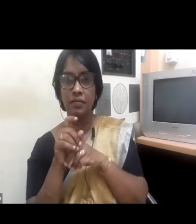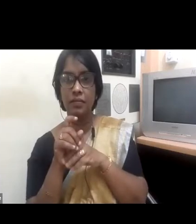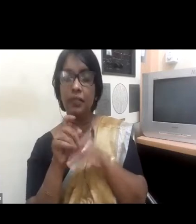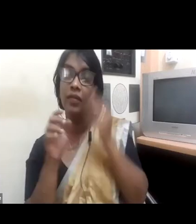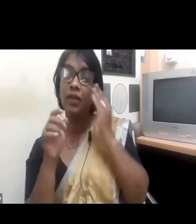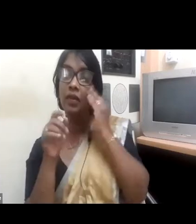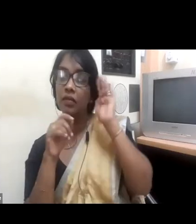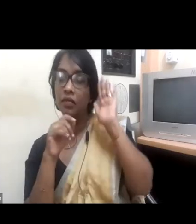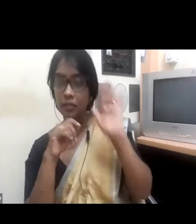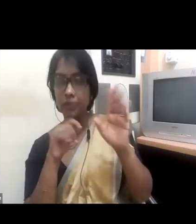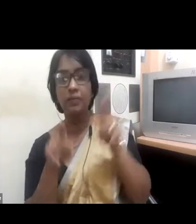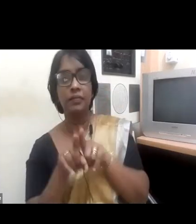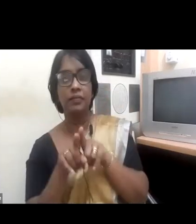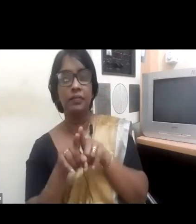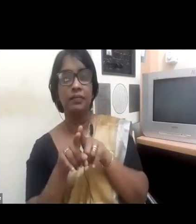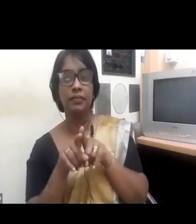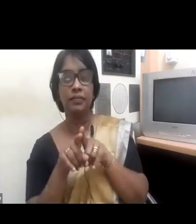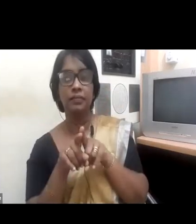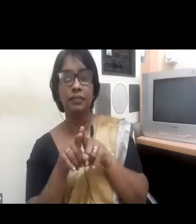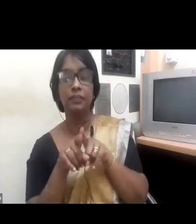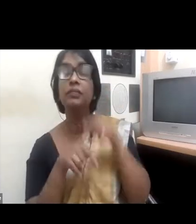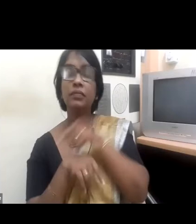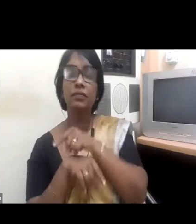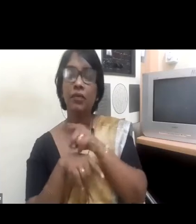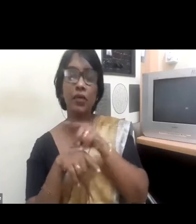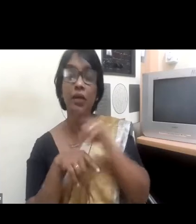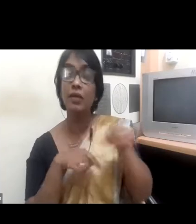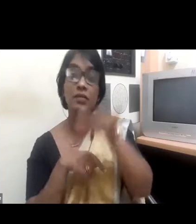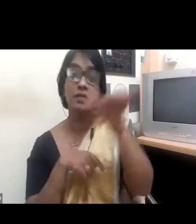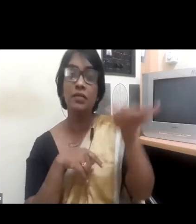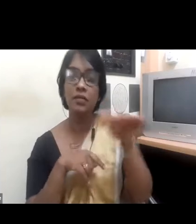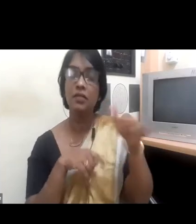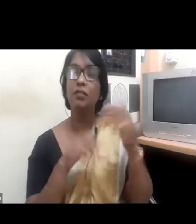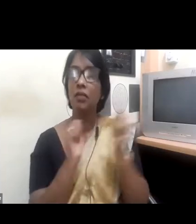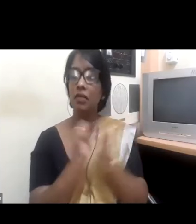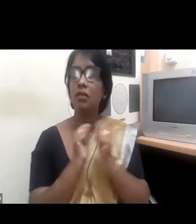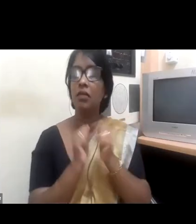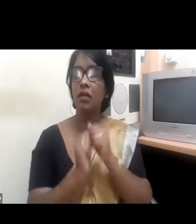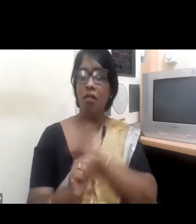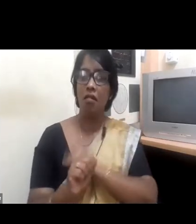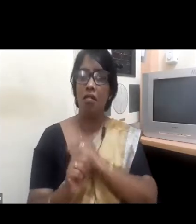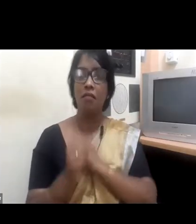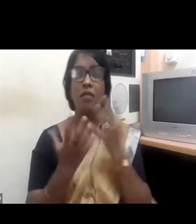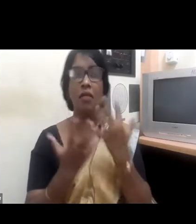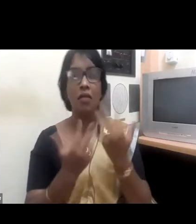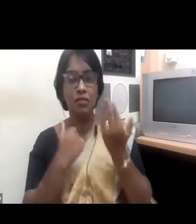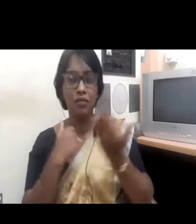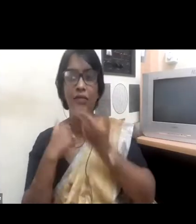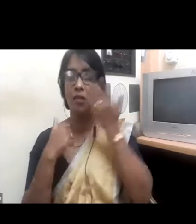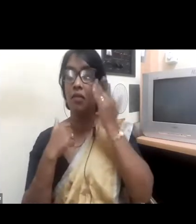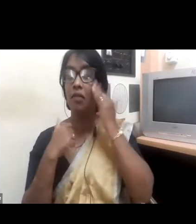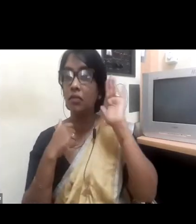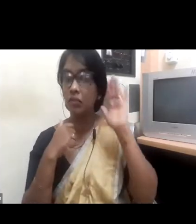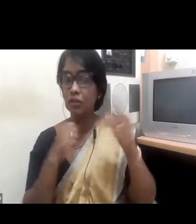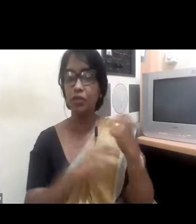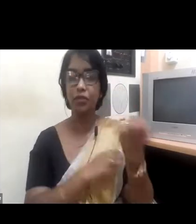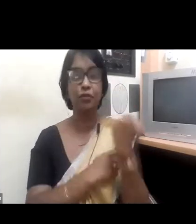diversity do extend far beyond straightforward economic measures that we can easily put into a balance sheet.